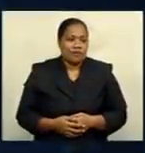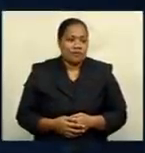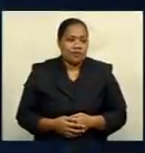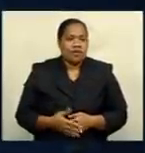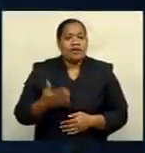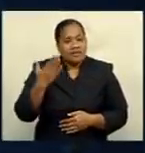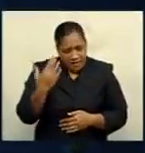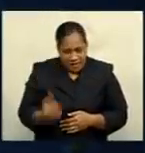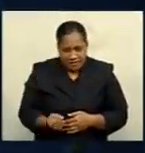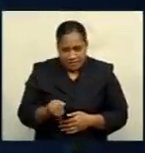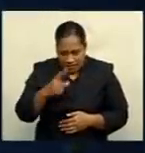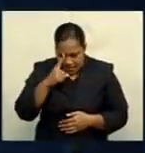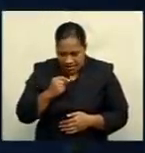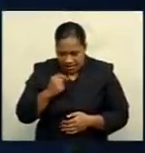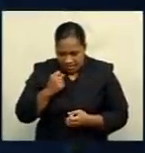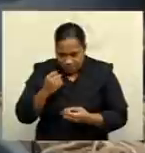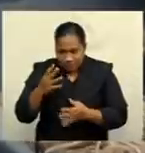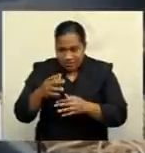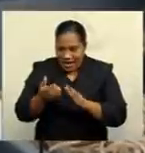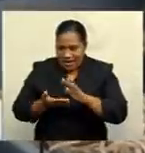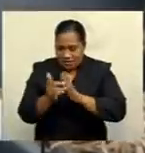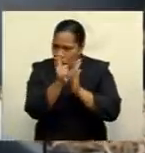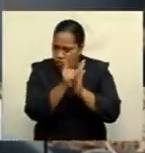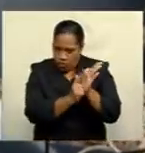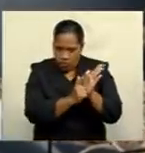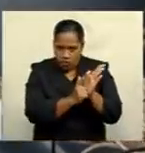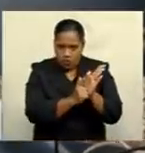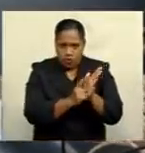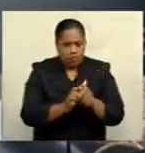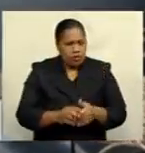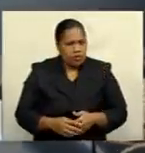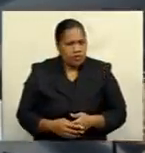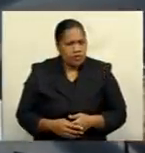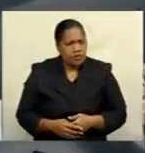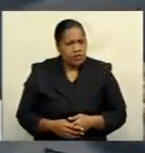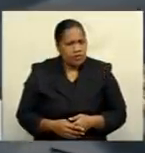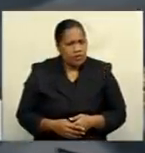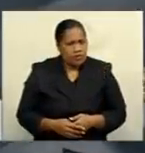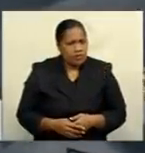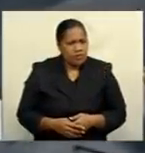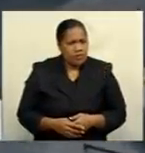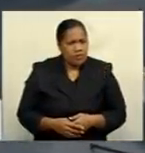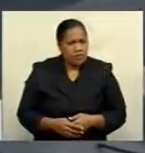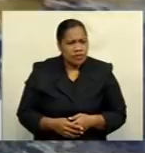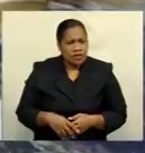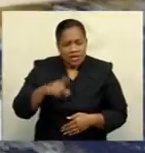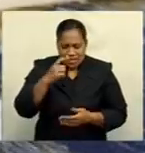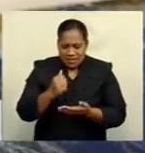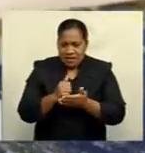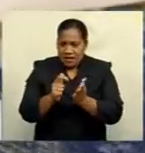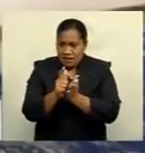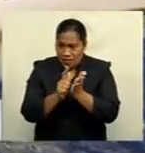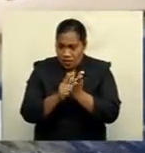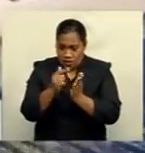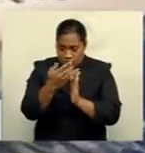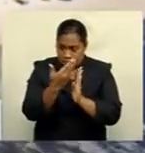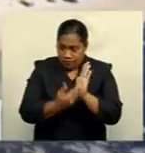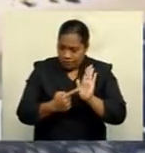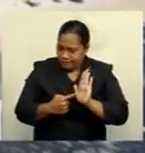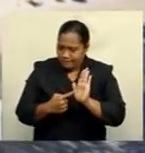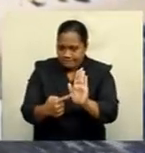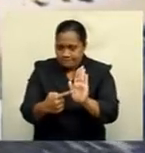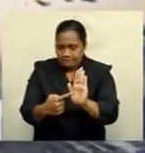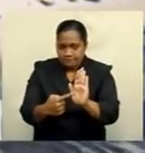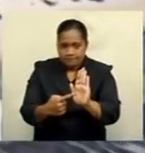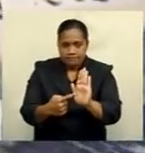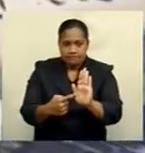law to issue the clinical notices that have been put out by the public health amendment and other